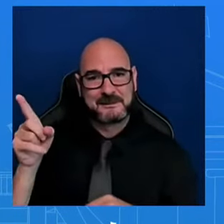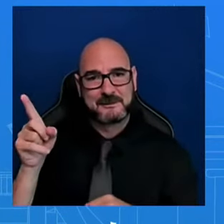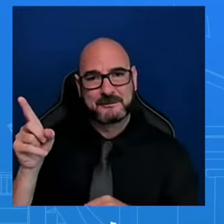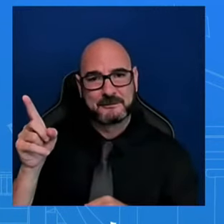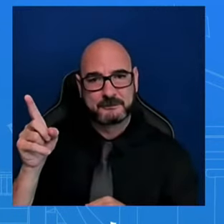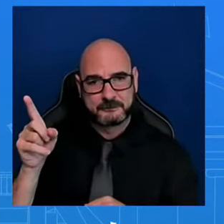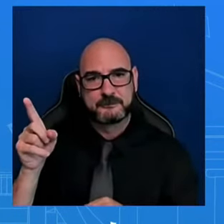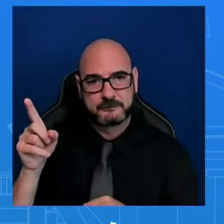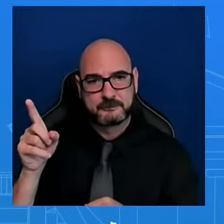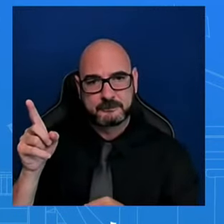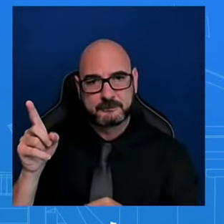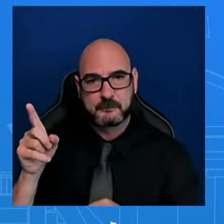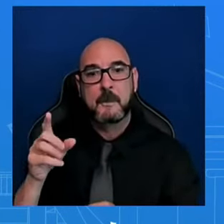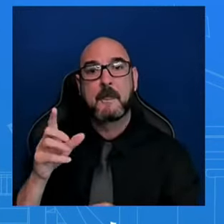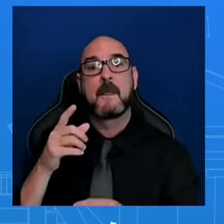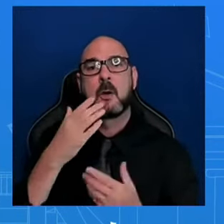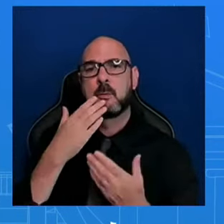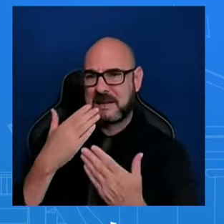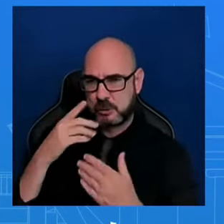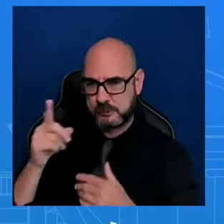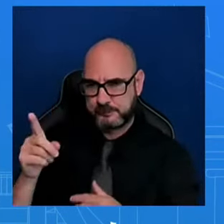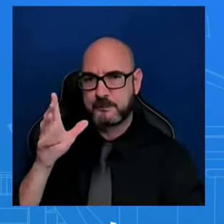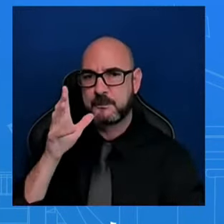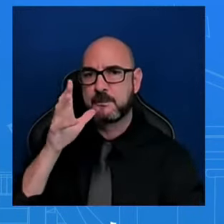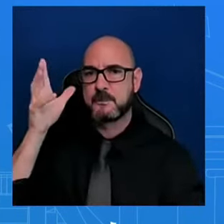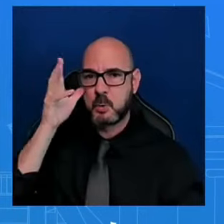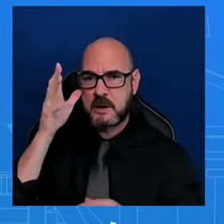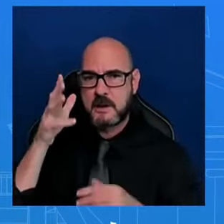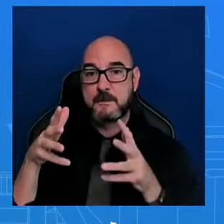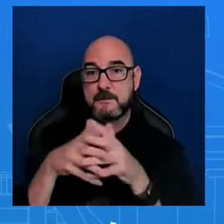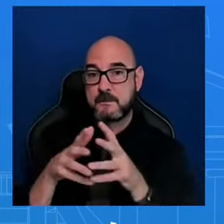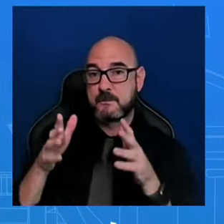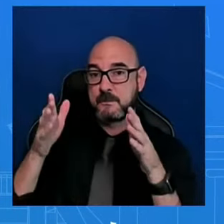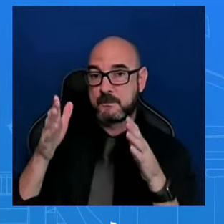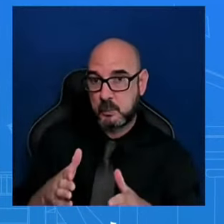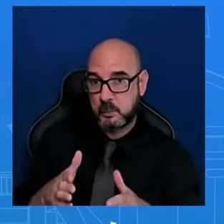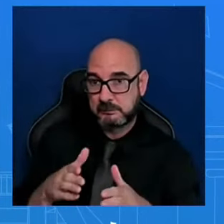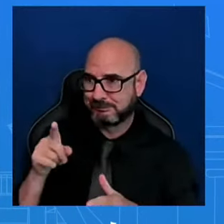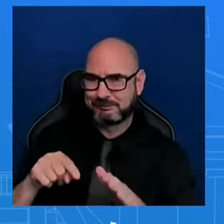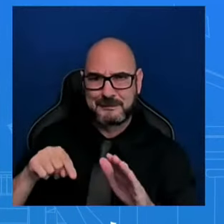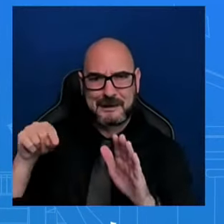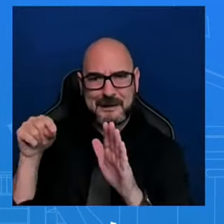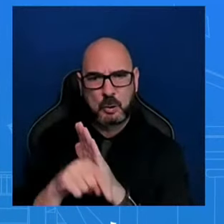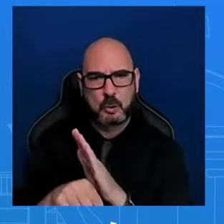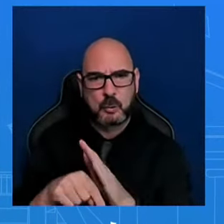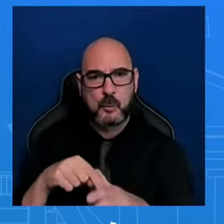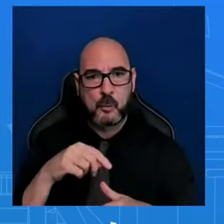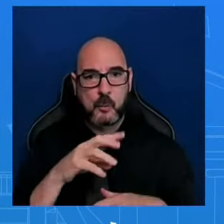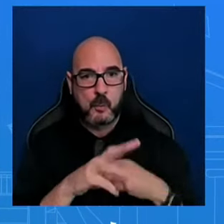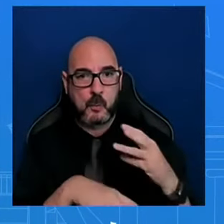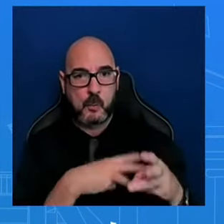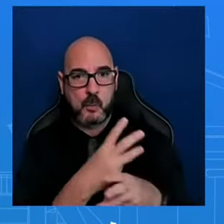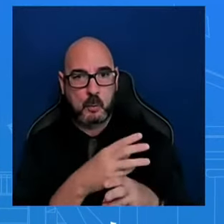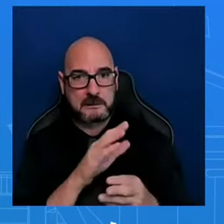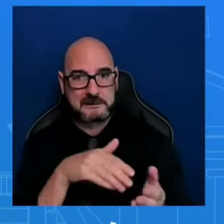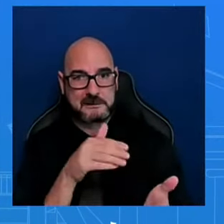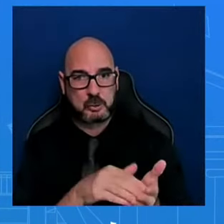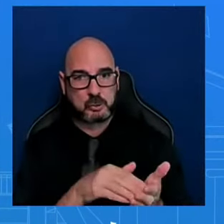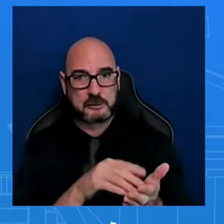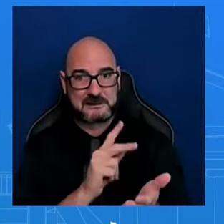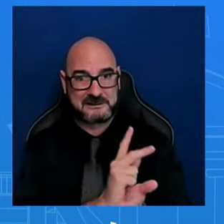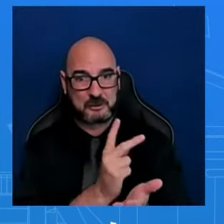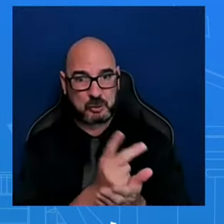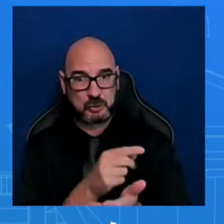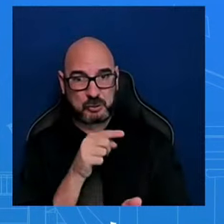citizen who was killed in the World Central Kitchen strike, they said this morning they haven't heard from